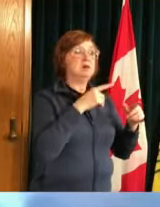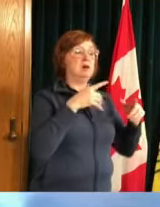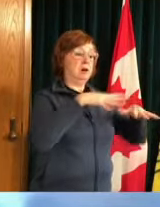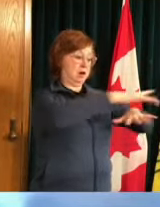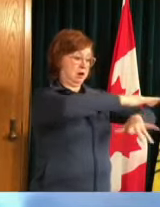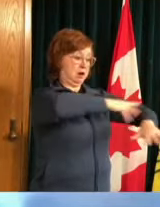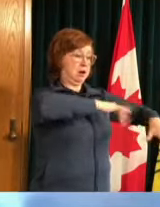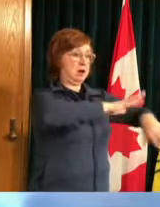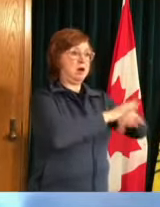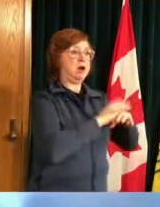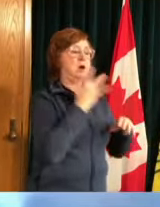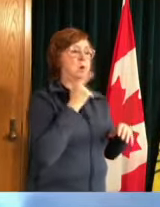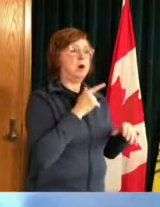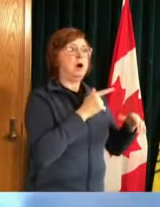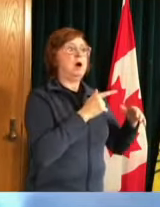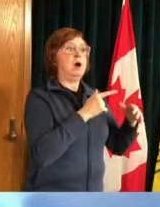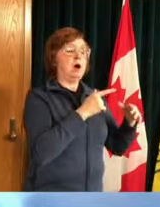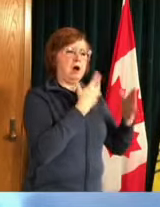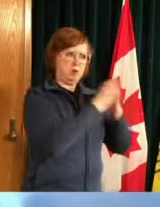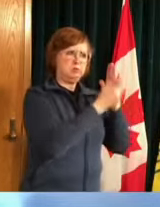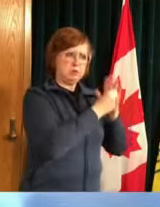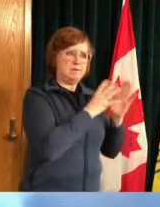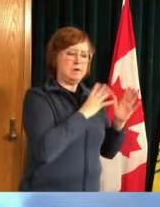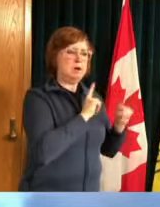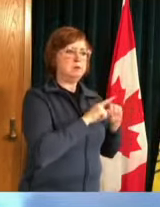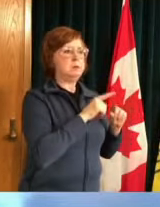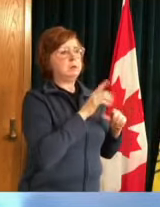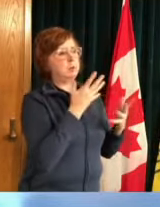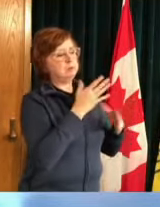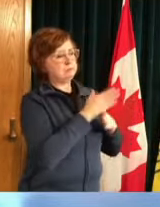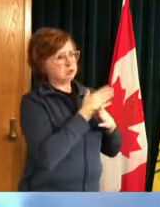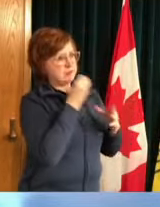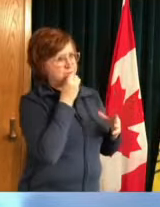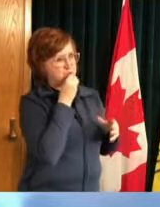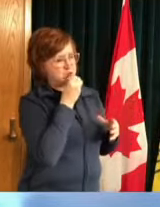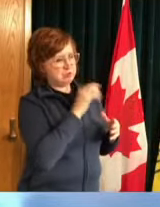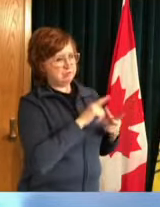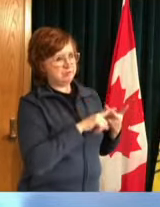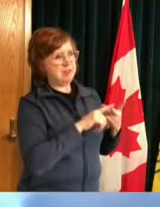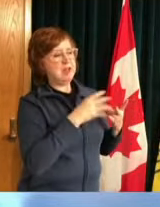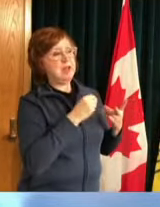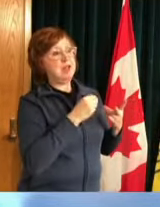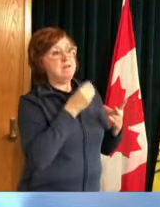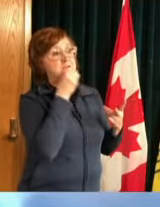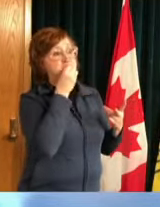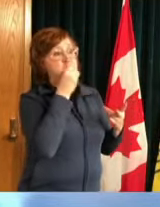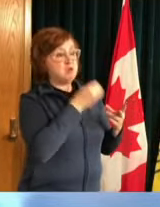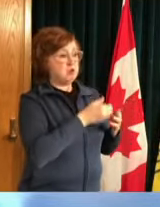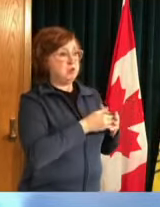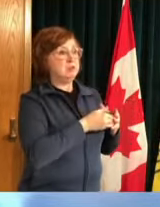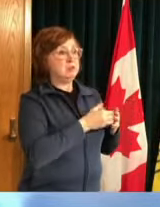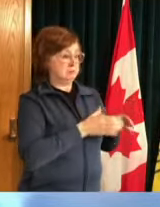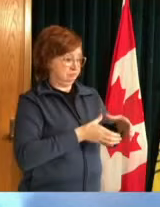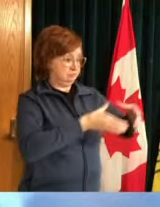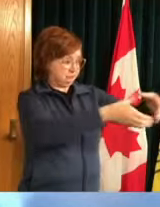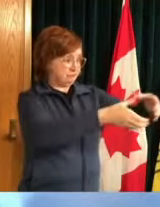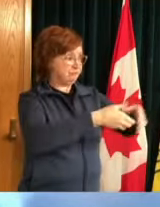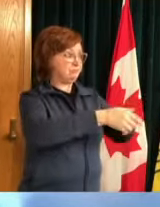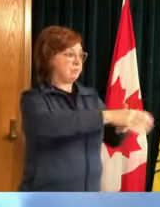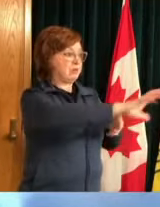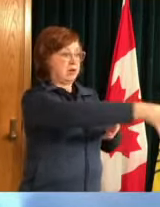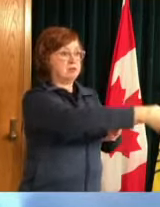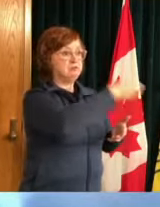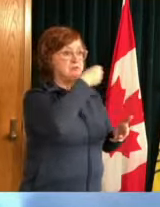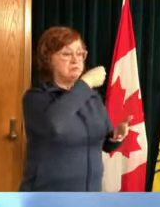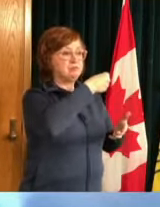meter distance that can still really result in transmission even outdoors but generally we have seen outdoors is much better than indoors and over the next